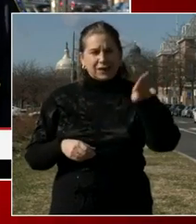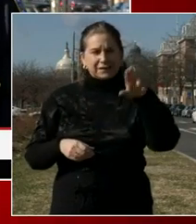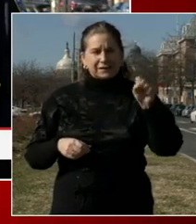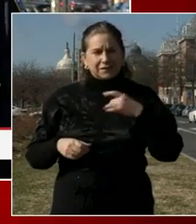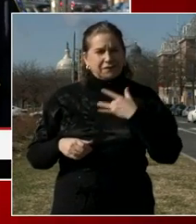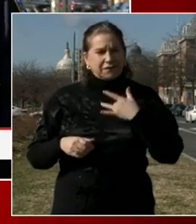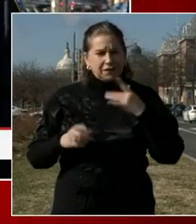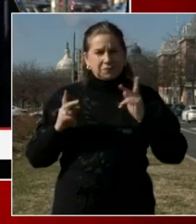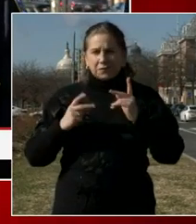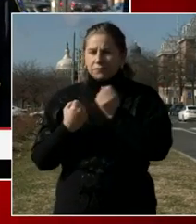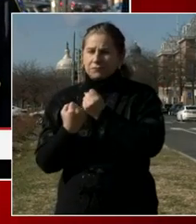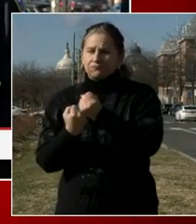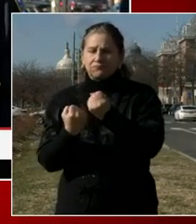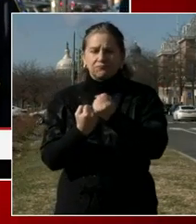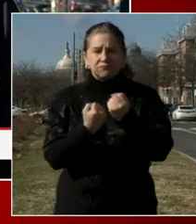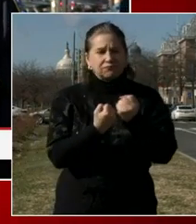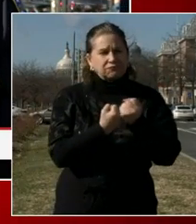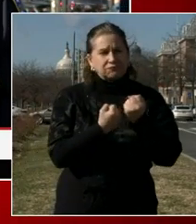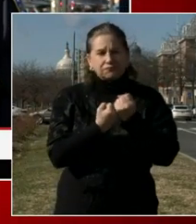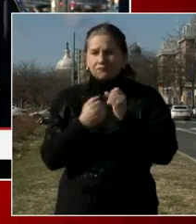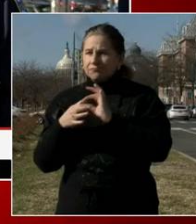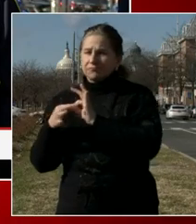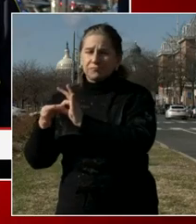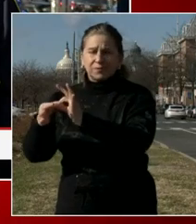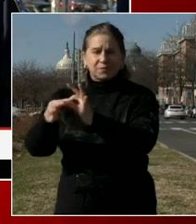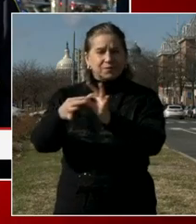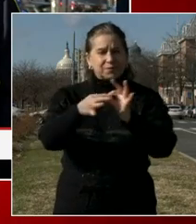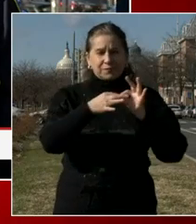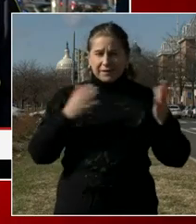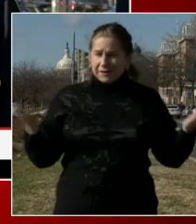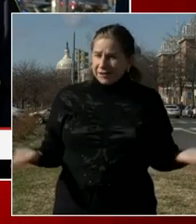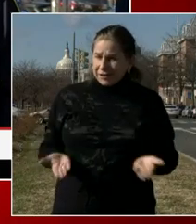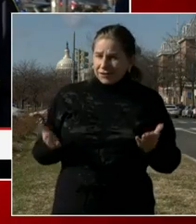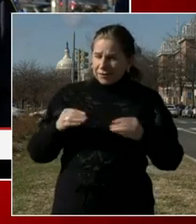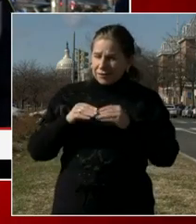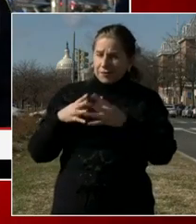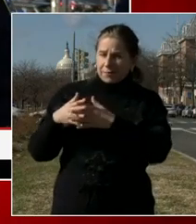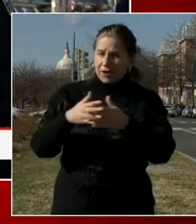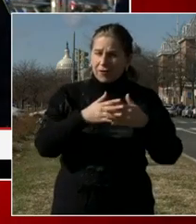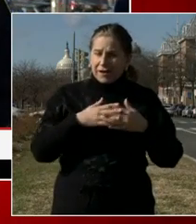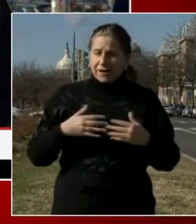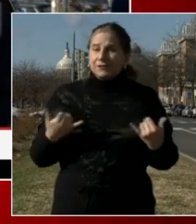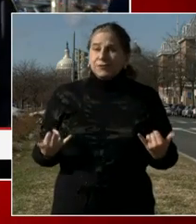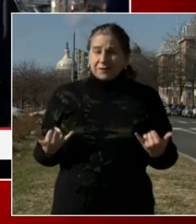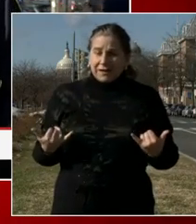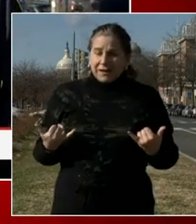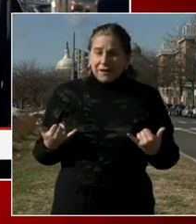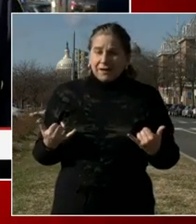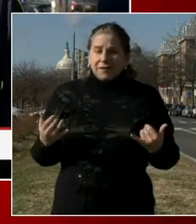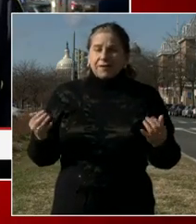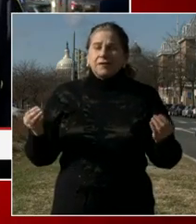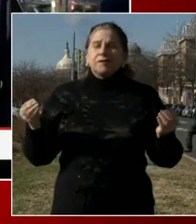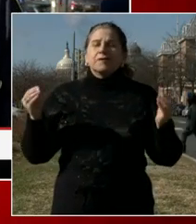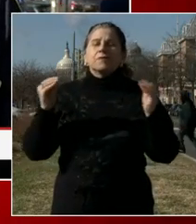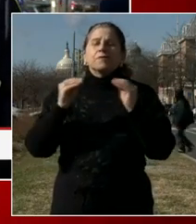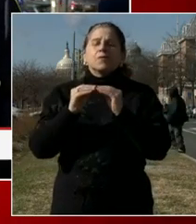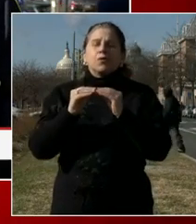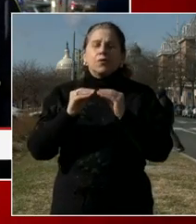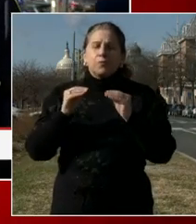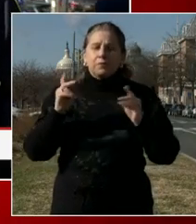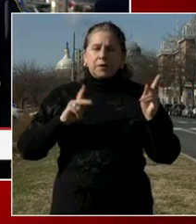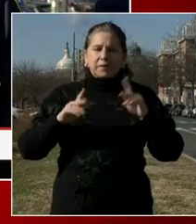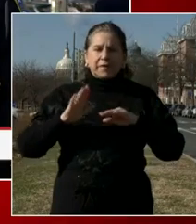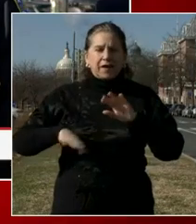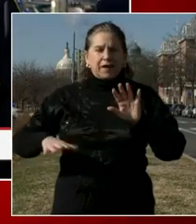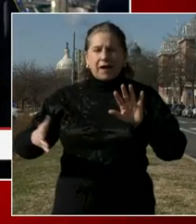nationwide on a number of occasions. We know that today more people than ever before have joined us in